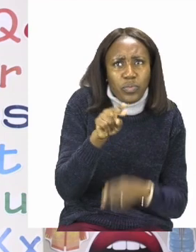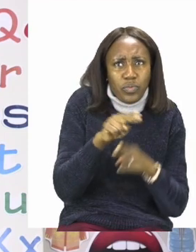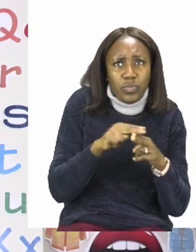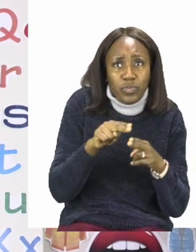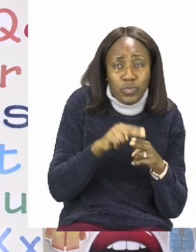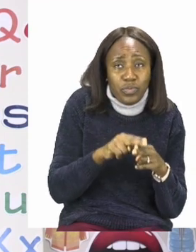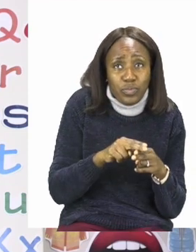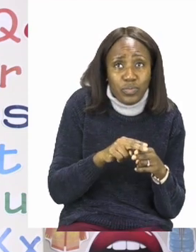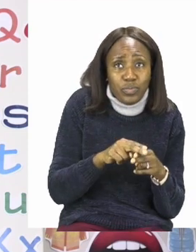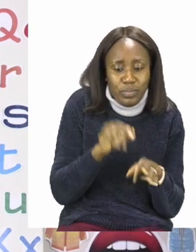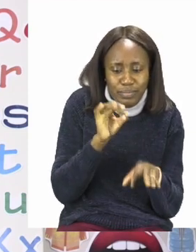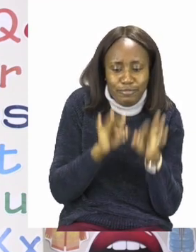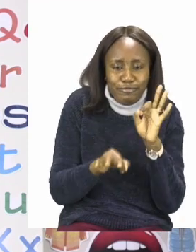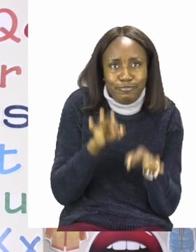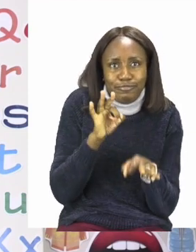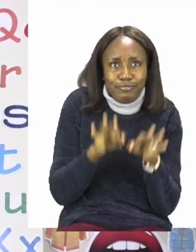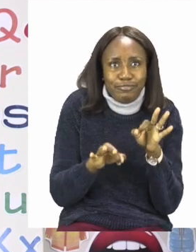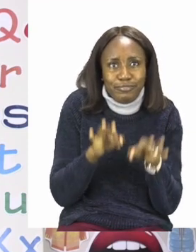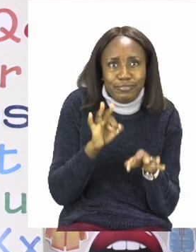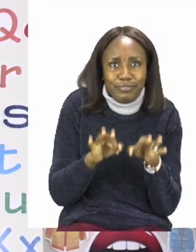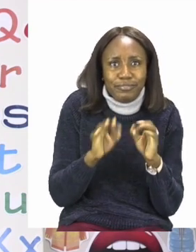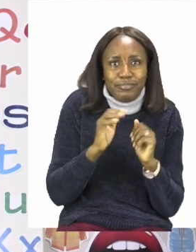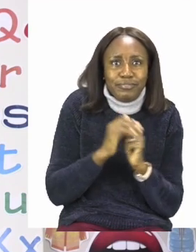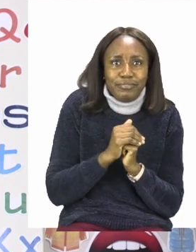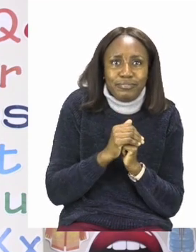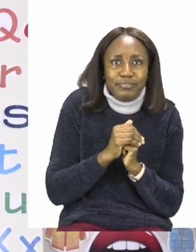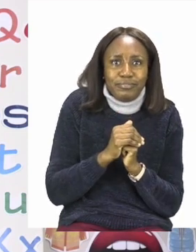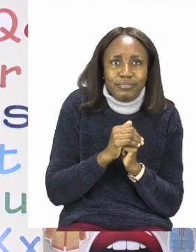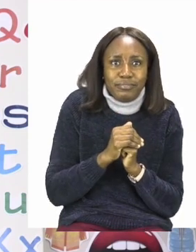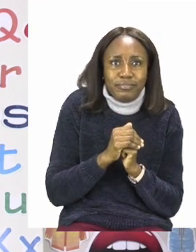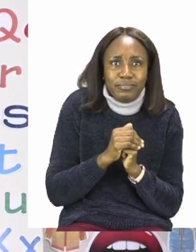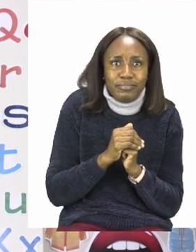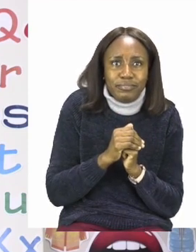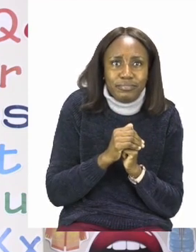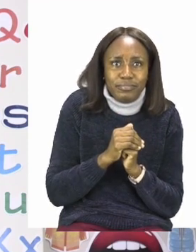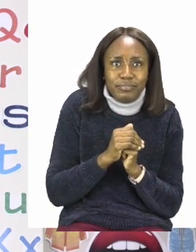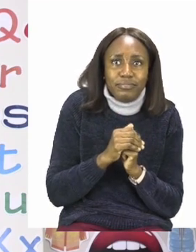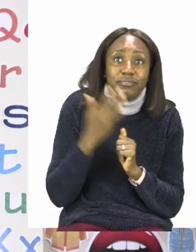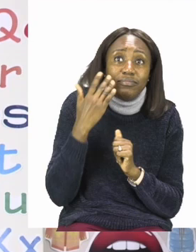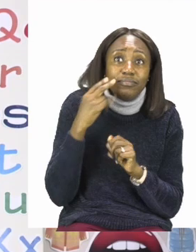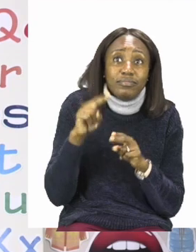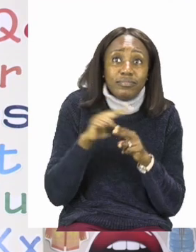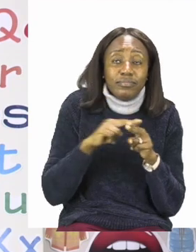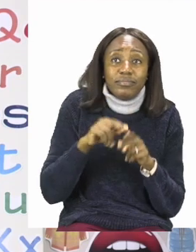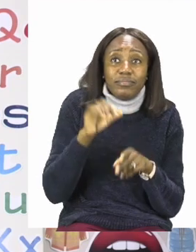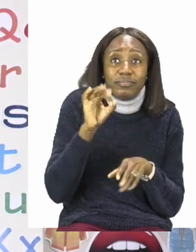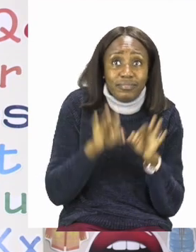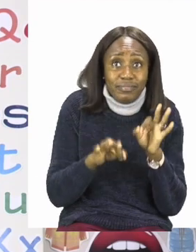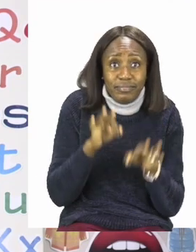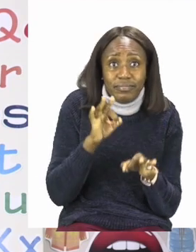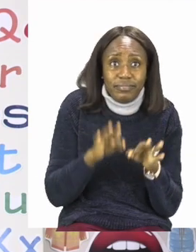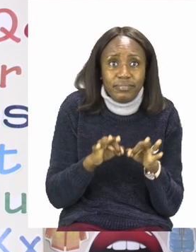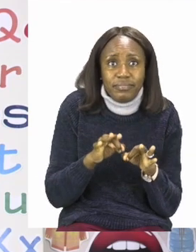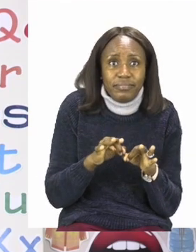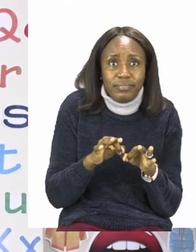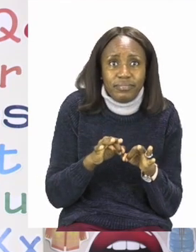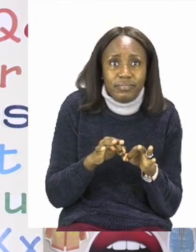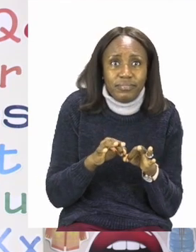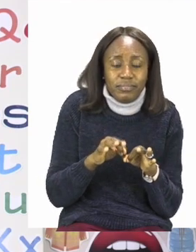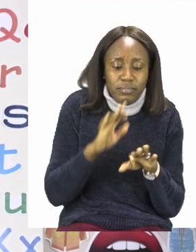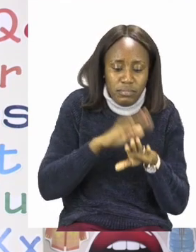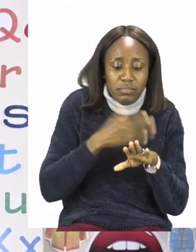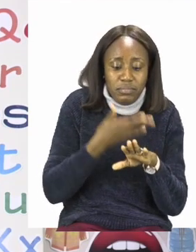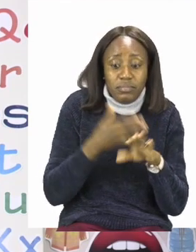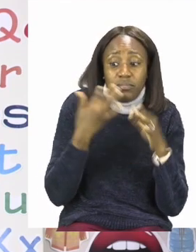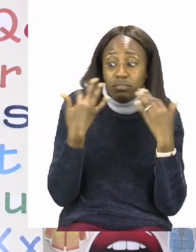So instead, we're going to use our footsteps. Now when you're measuring with your footsteps, let's pretend my hands